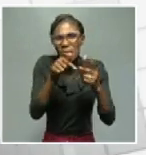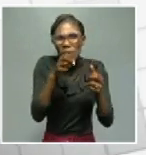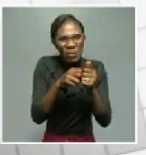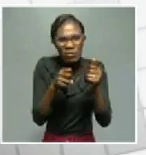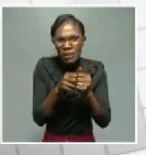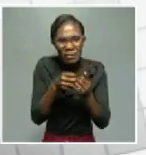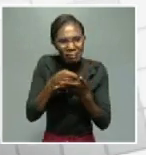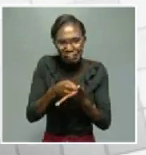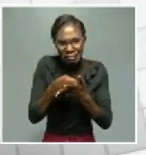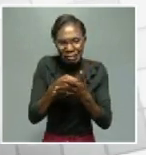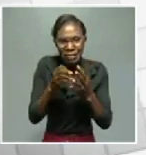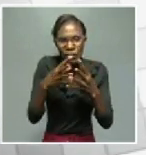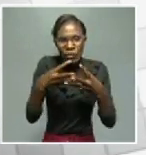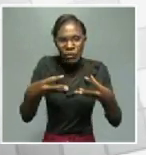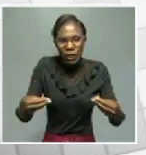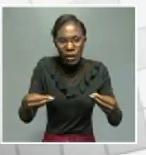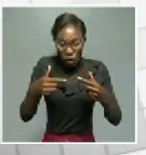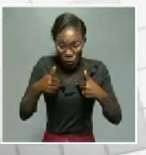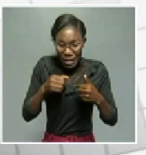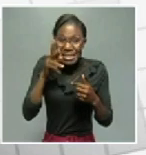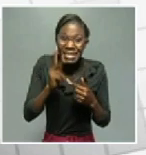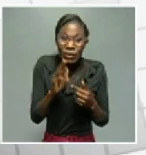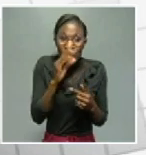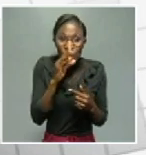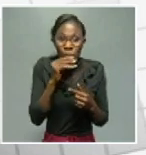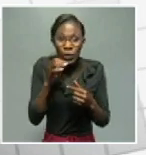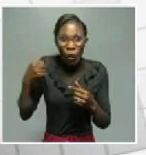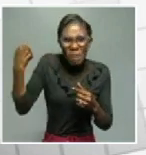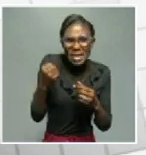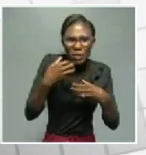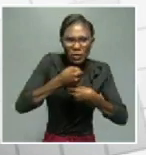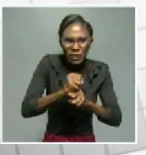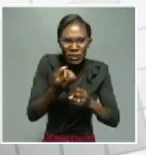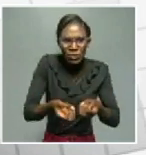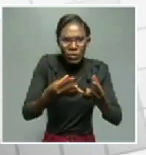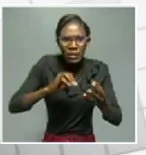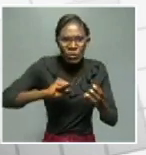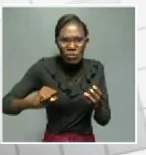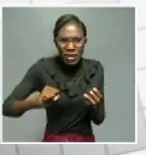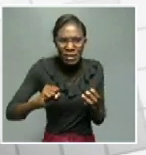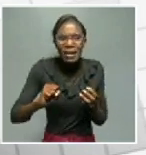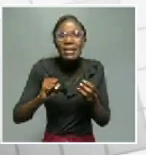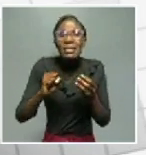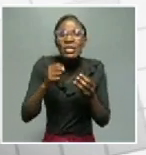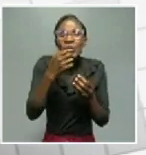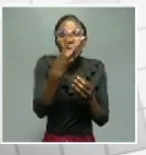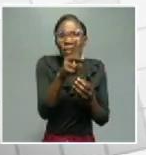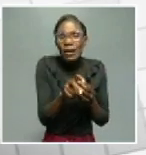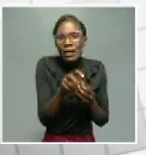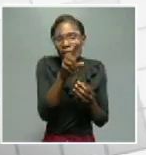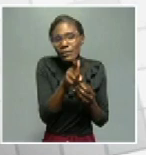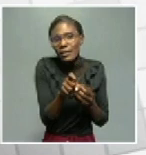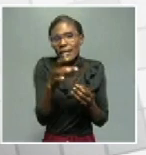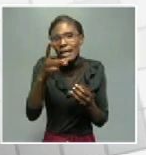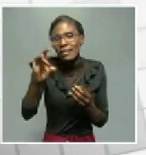We are talking of accelerated land delivery in our region. It's one of the big projects. So far, we have delivered 2,087 air vents